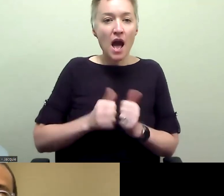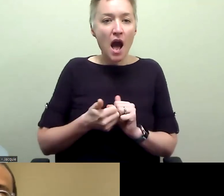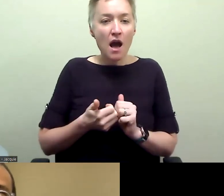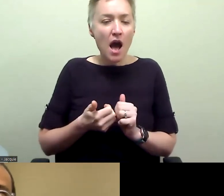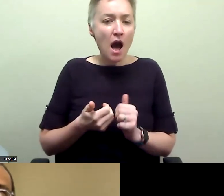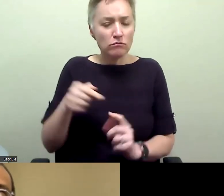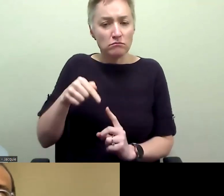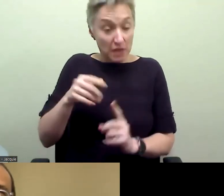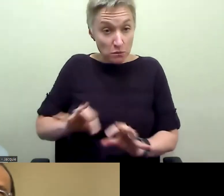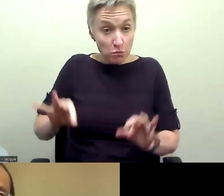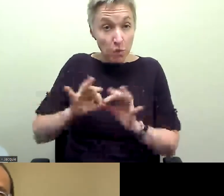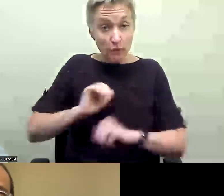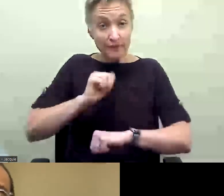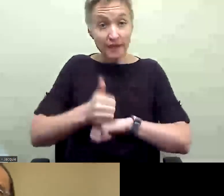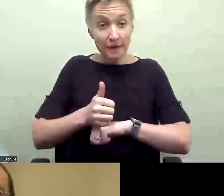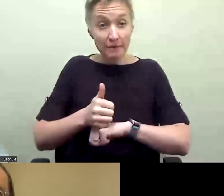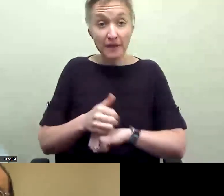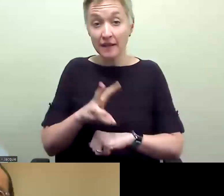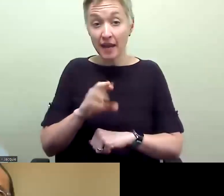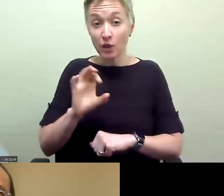first. I find that really interesting.